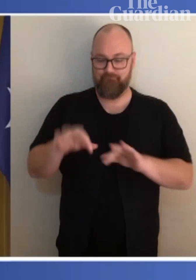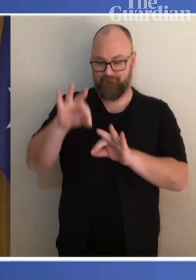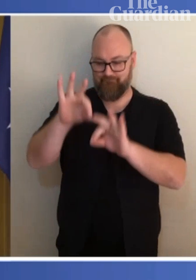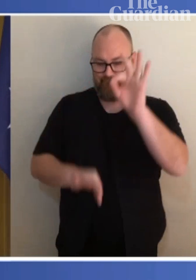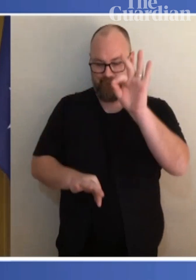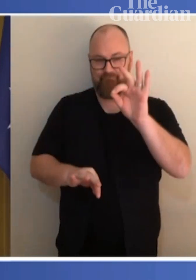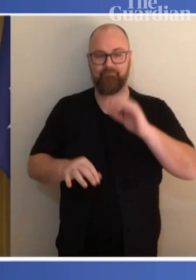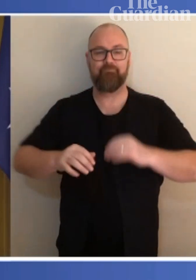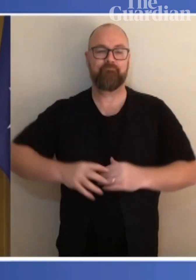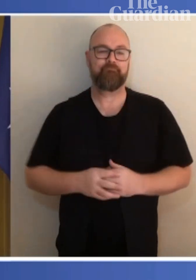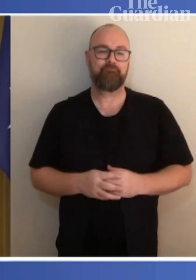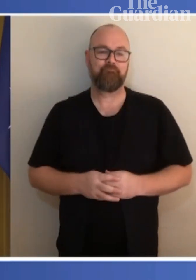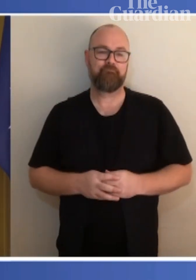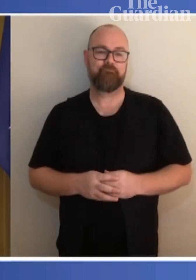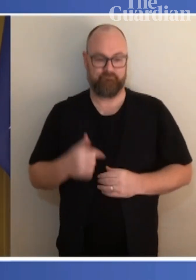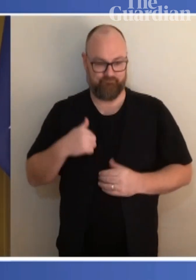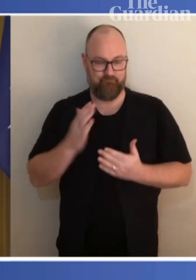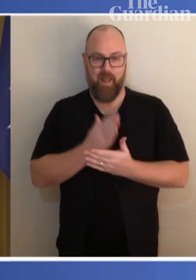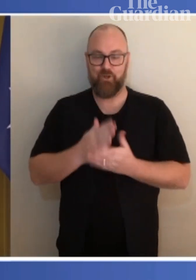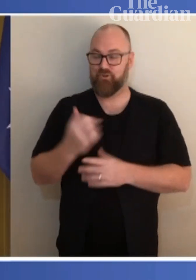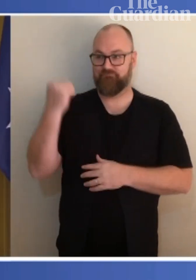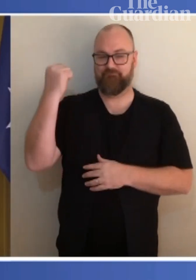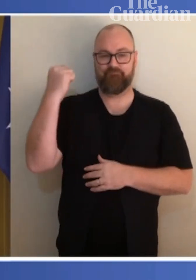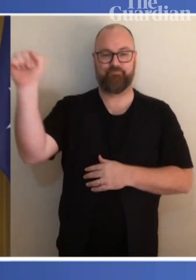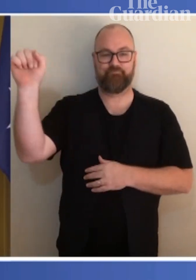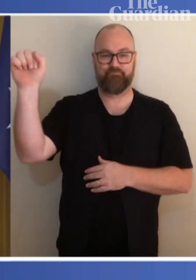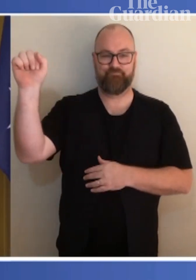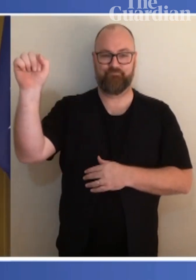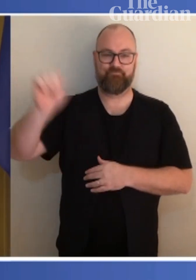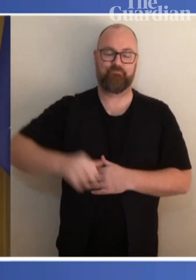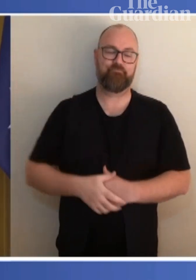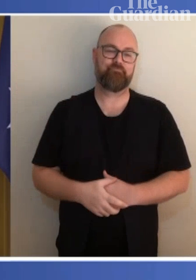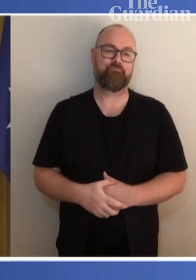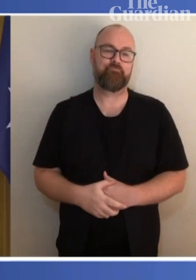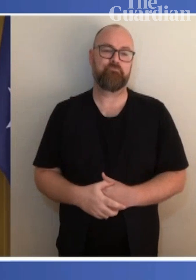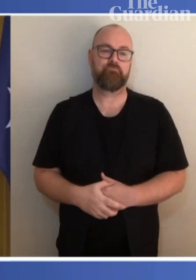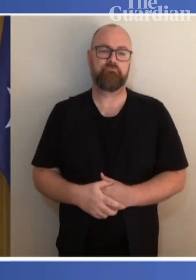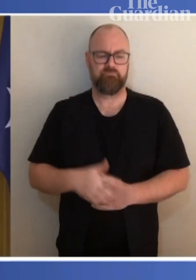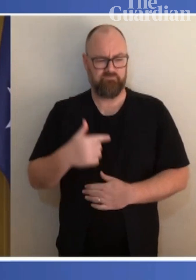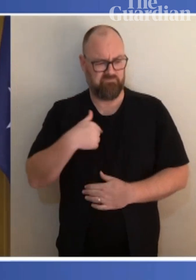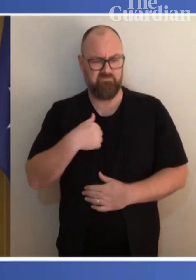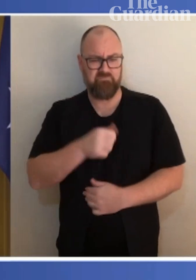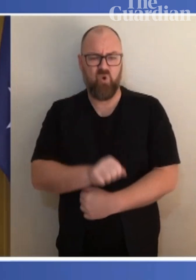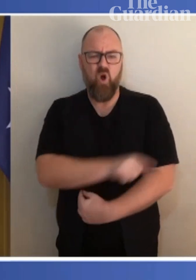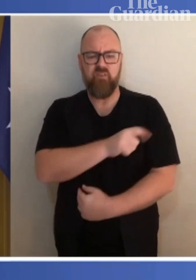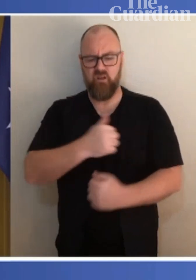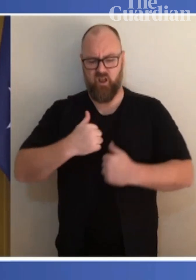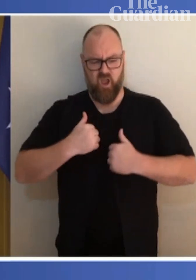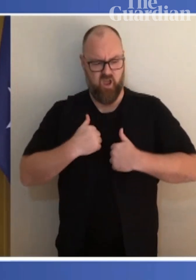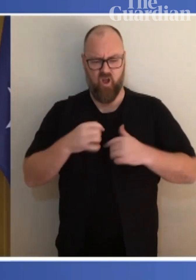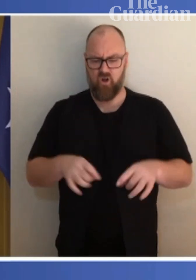challenges that were presented by this site. We're confident of our legal position, and when the National Security